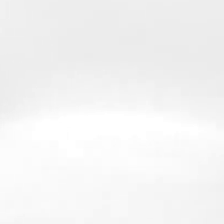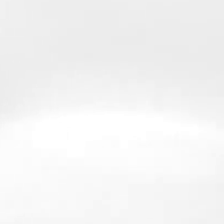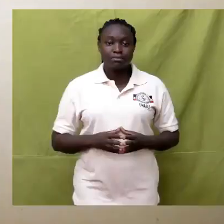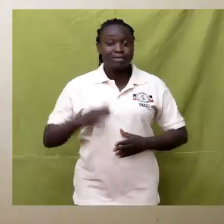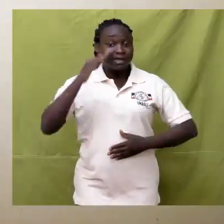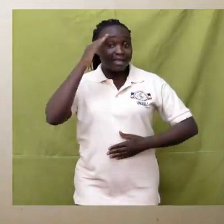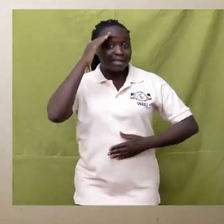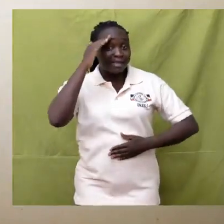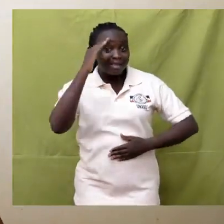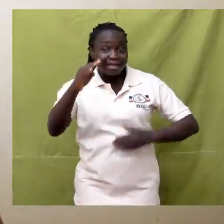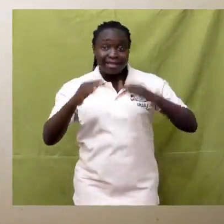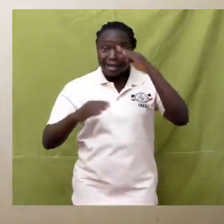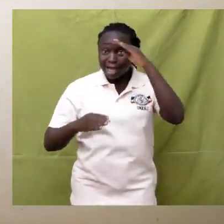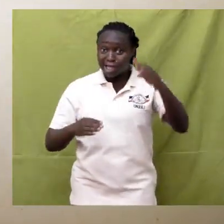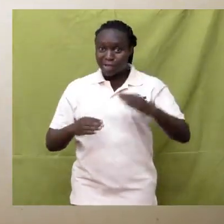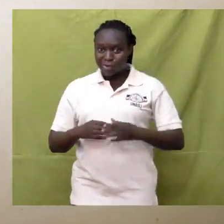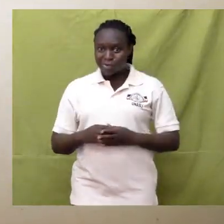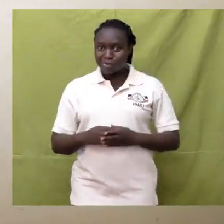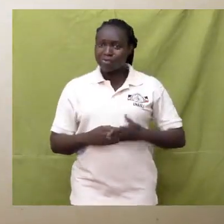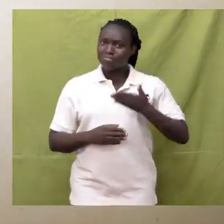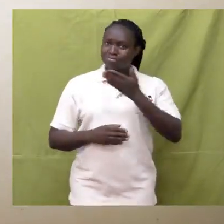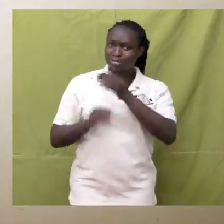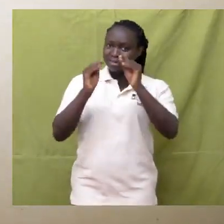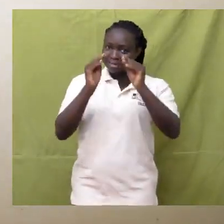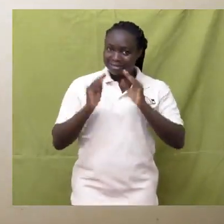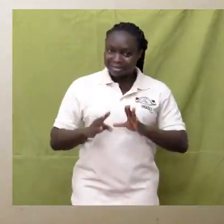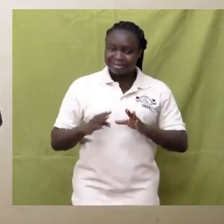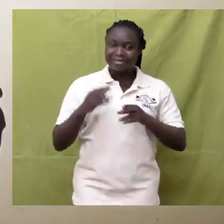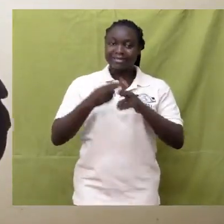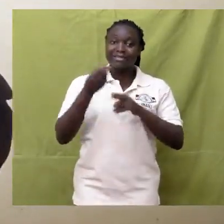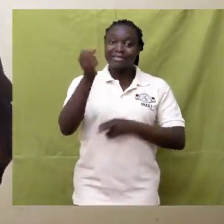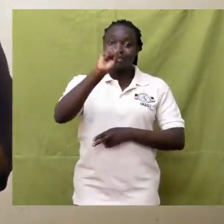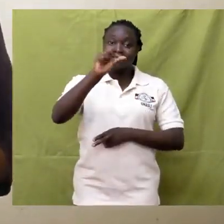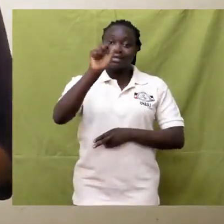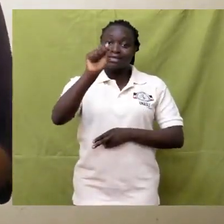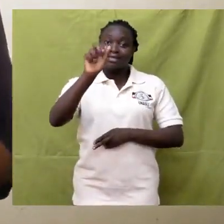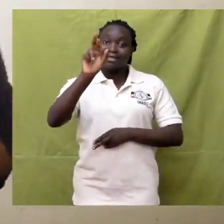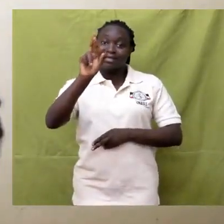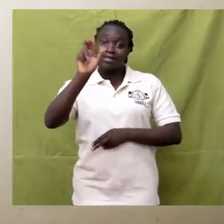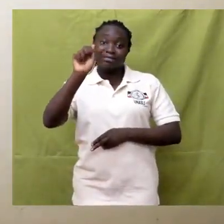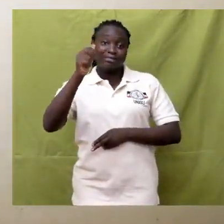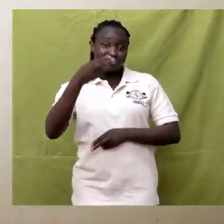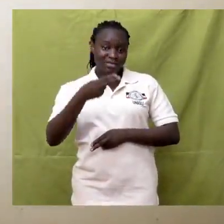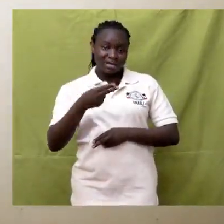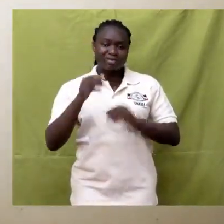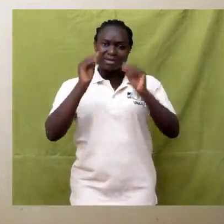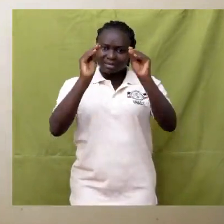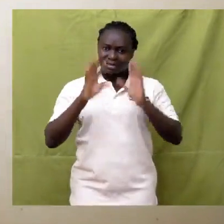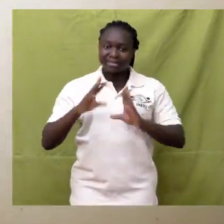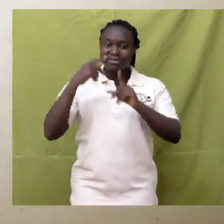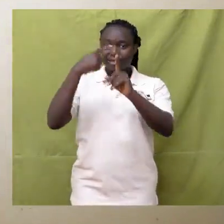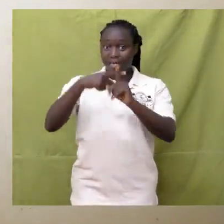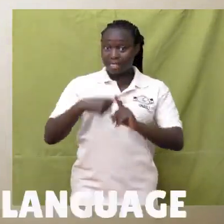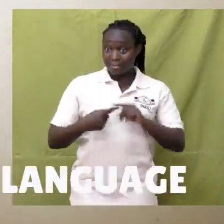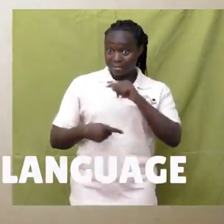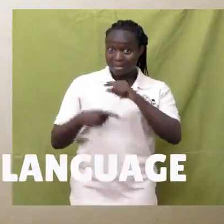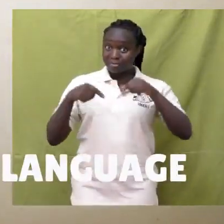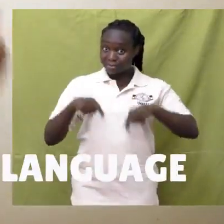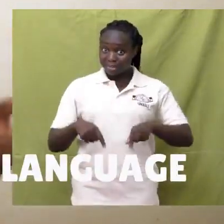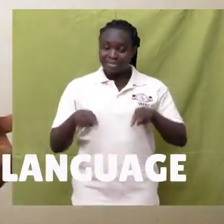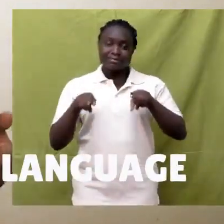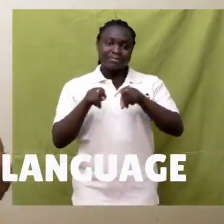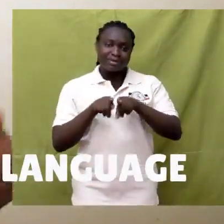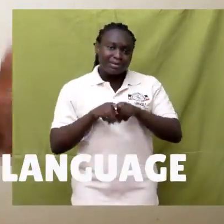Hello, I am Sarali Diakamuga, your math teacher today, and I'm with